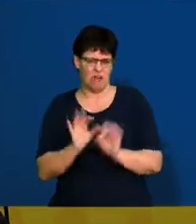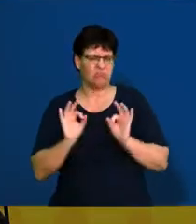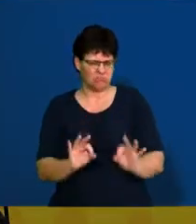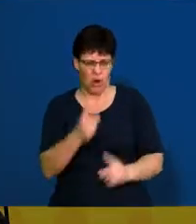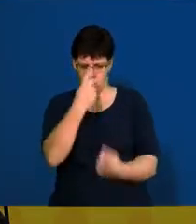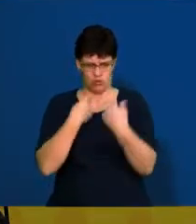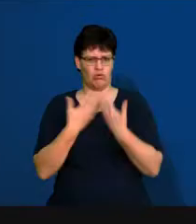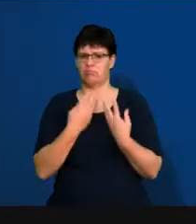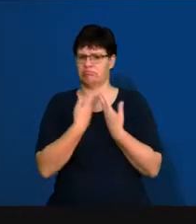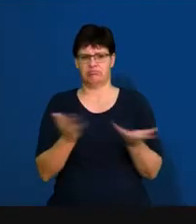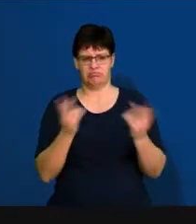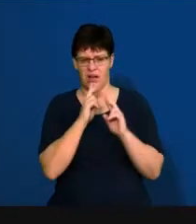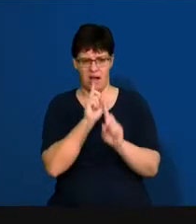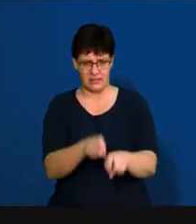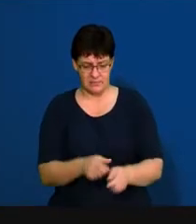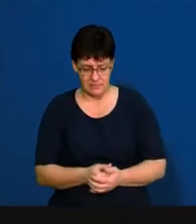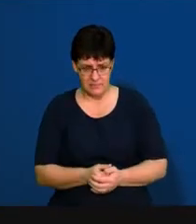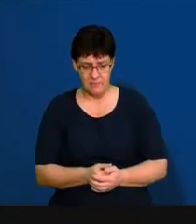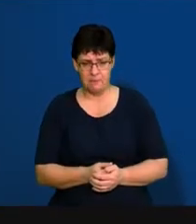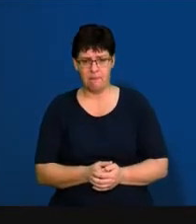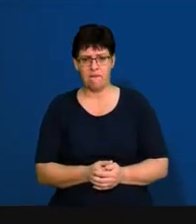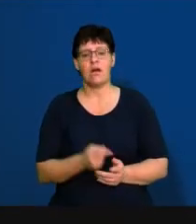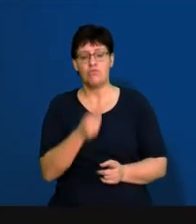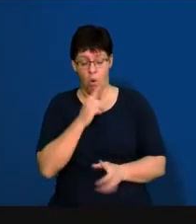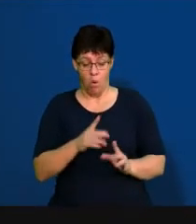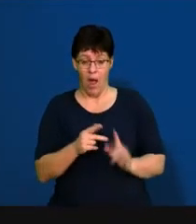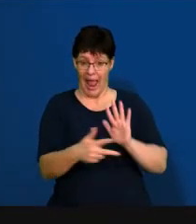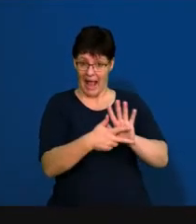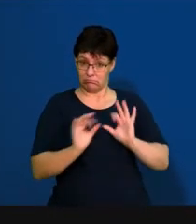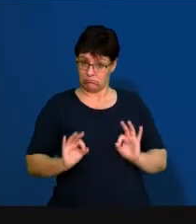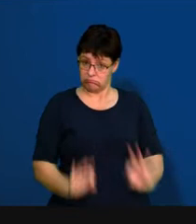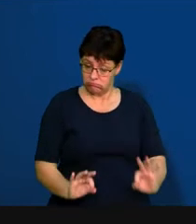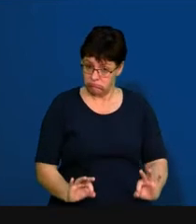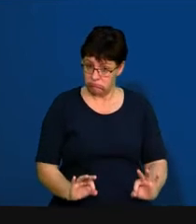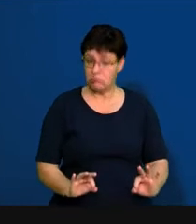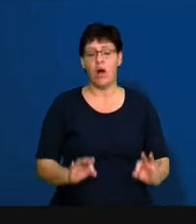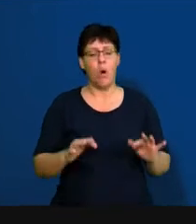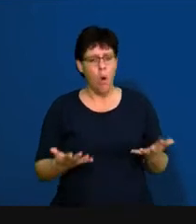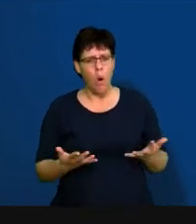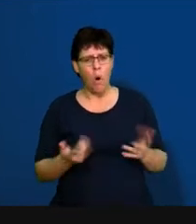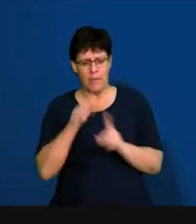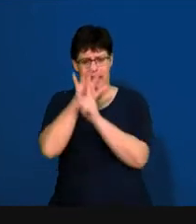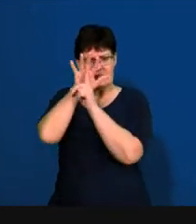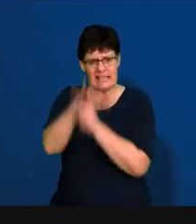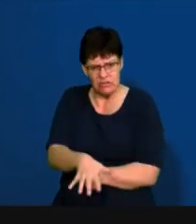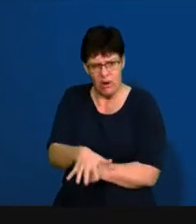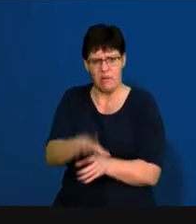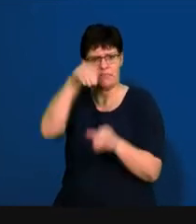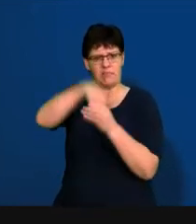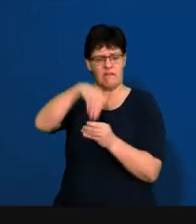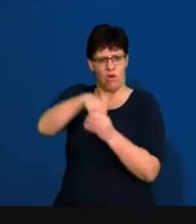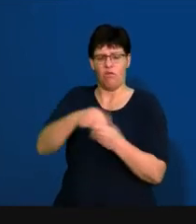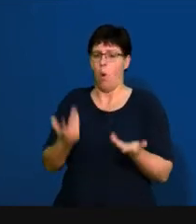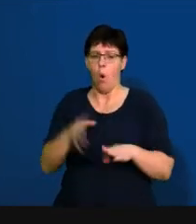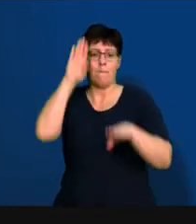question. Then you must know the effectiveness of the acts, and if there's any discriminating actions and